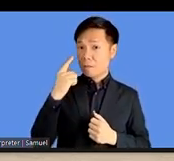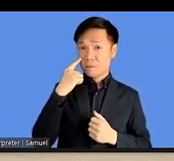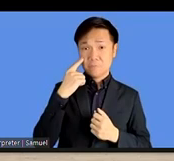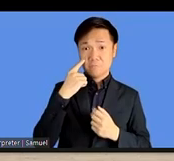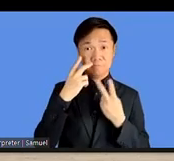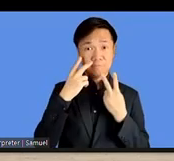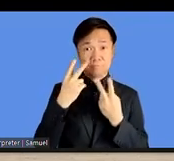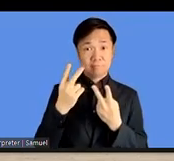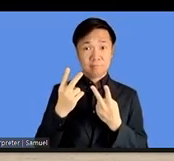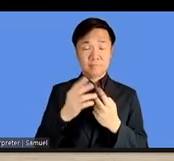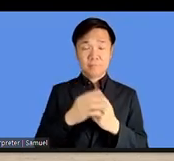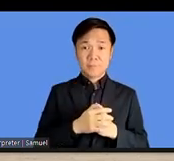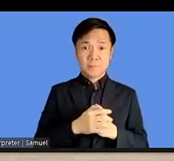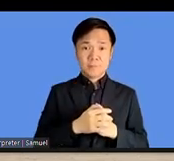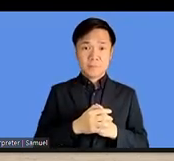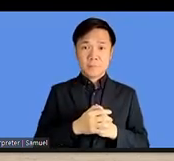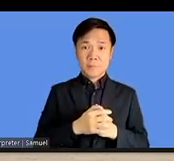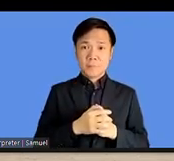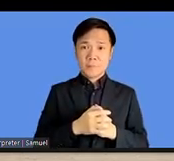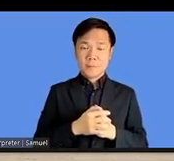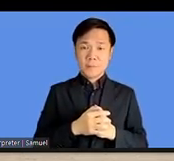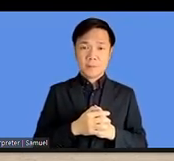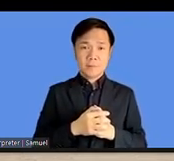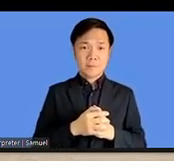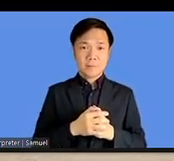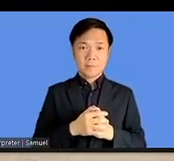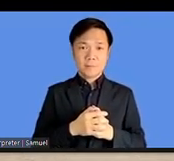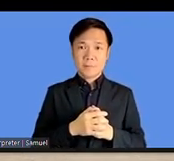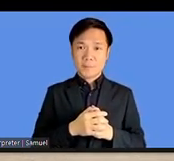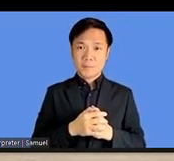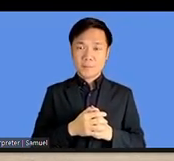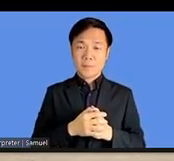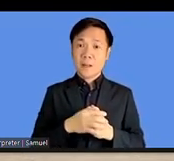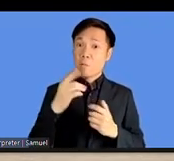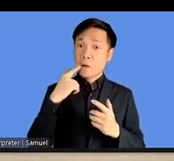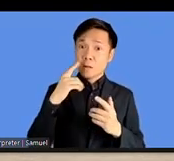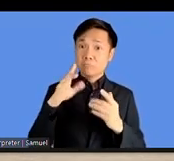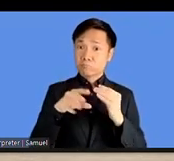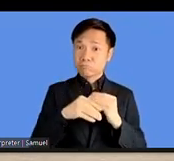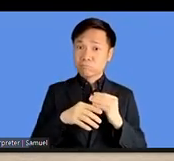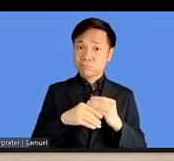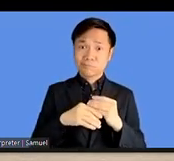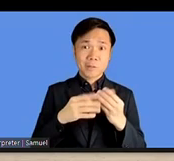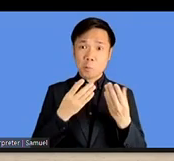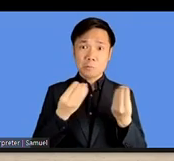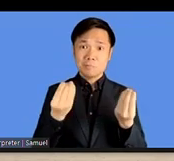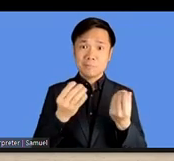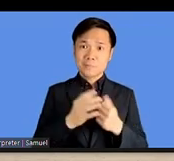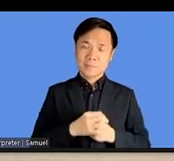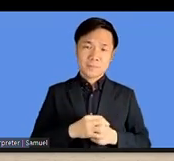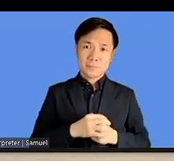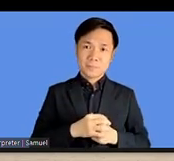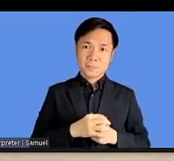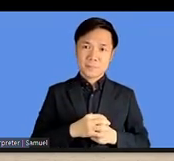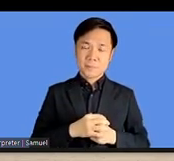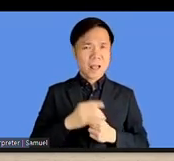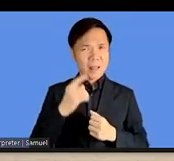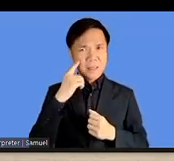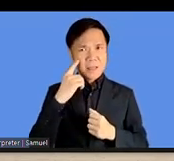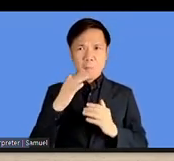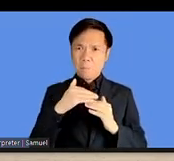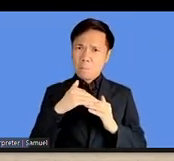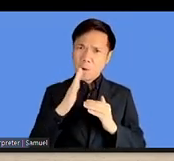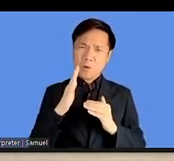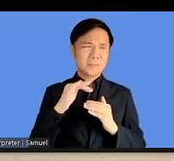think of as sort of band-aid solutions or add-ons, uh, most of which, uh, are